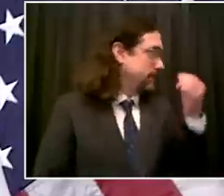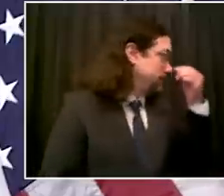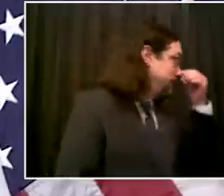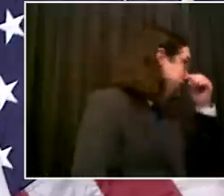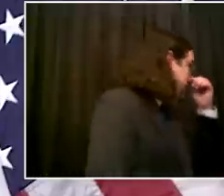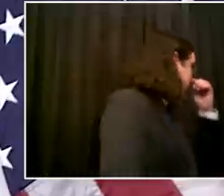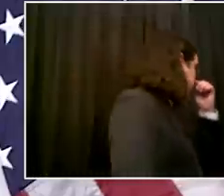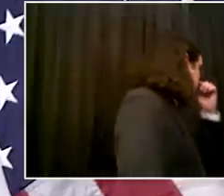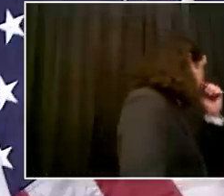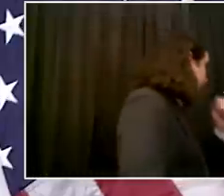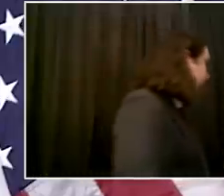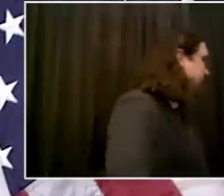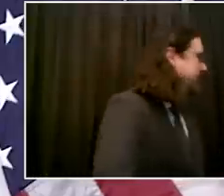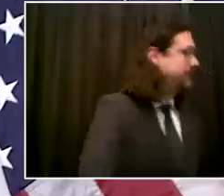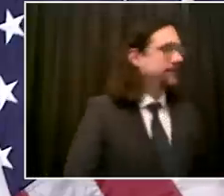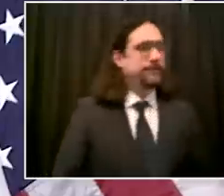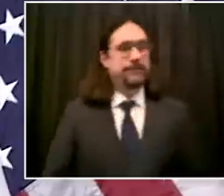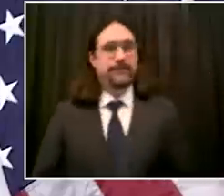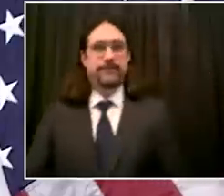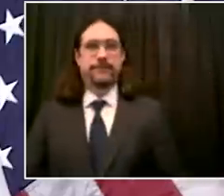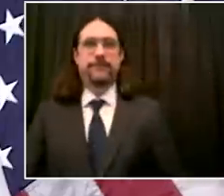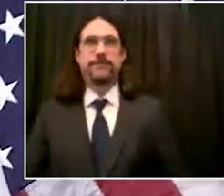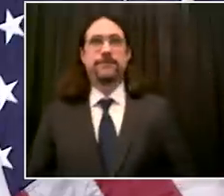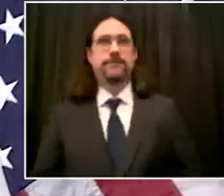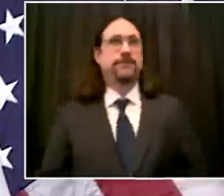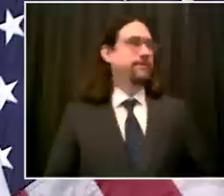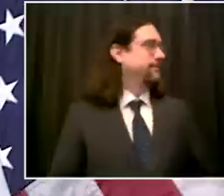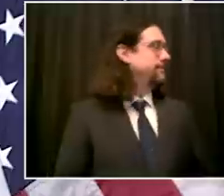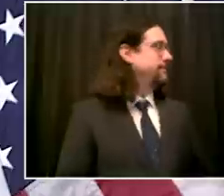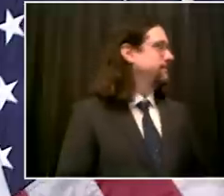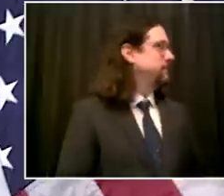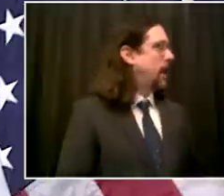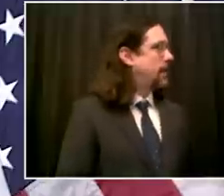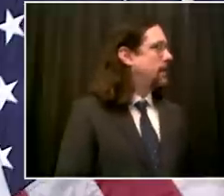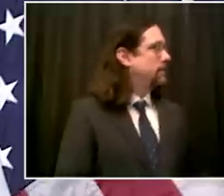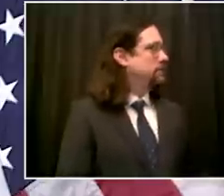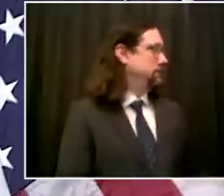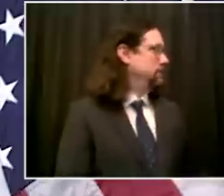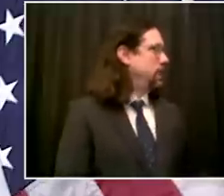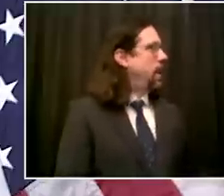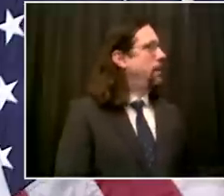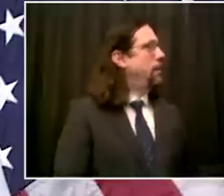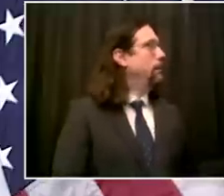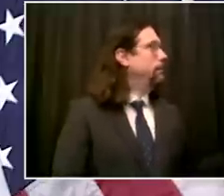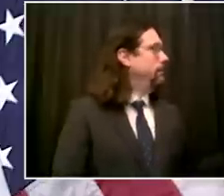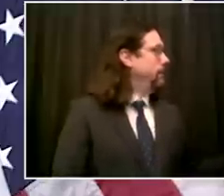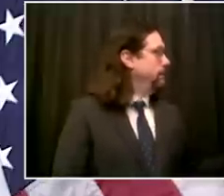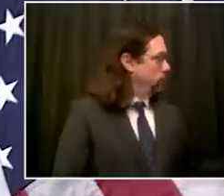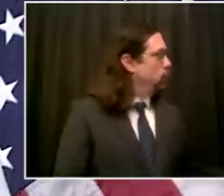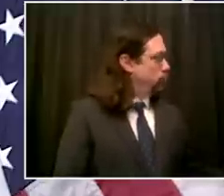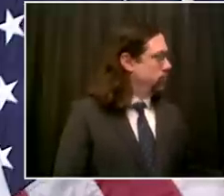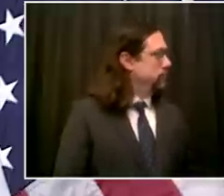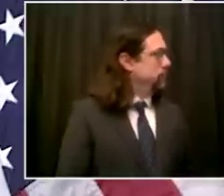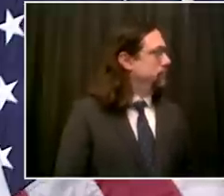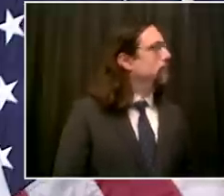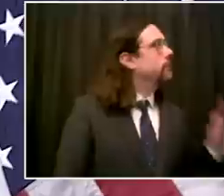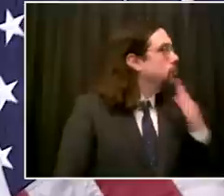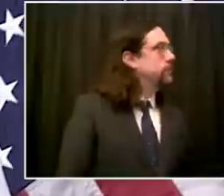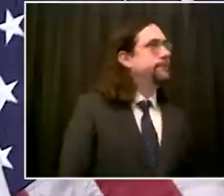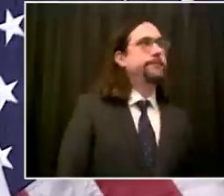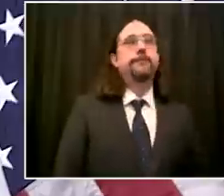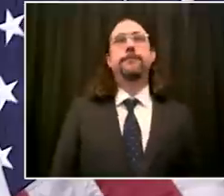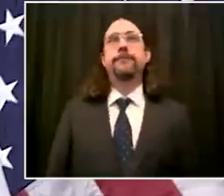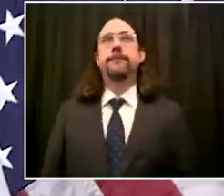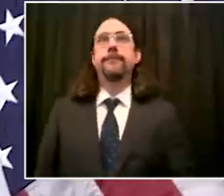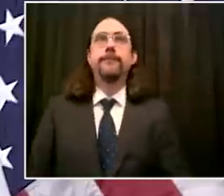esta lucha with that we will turn to our colleagues in the media and please remind me of the name